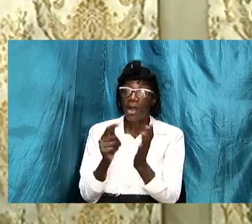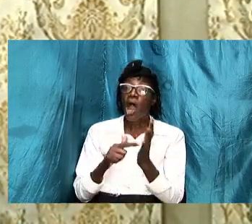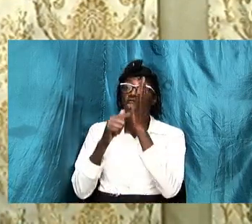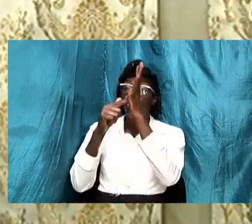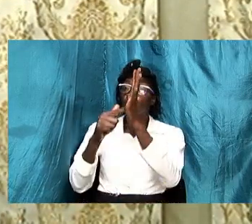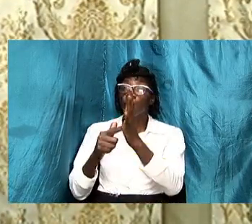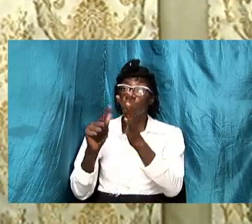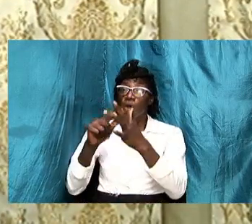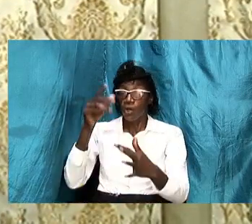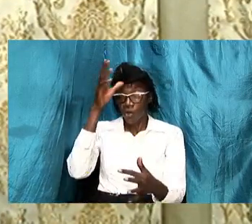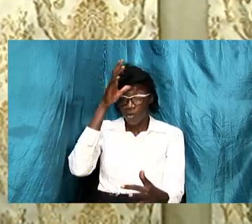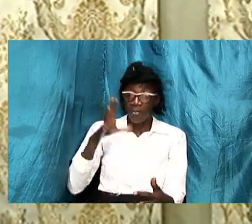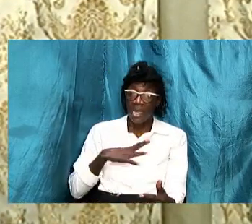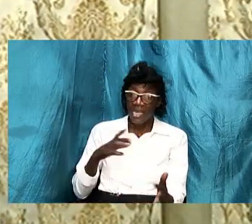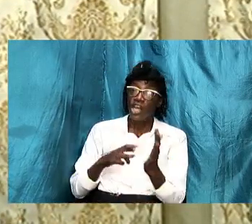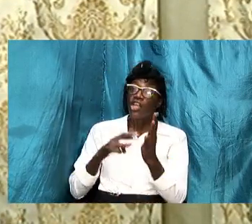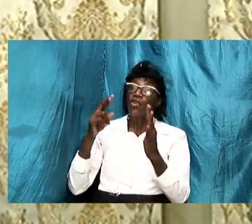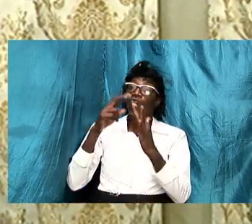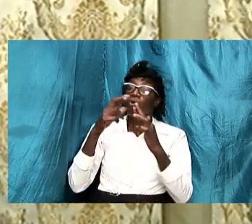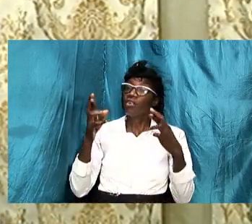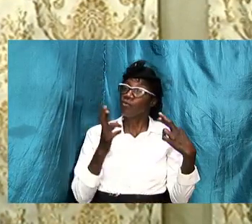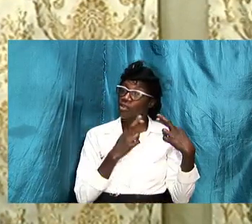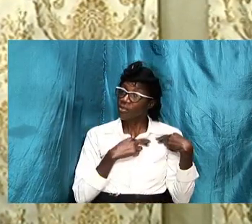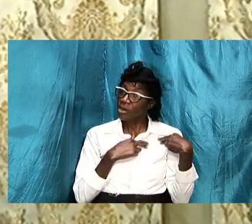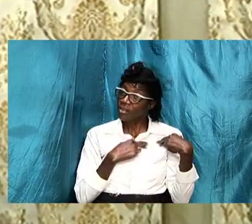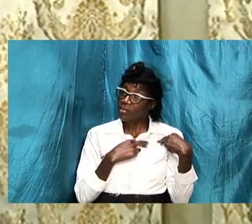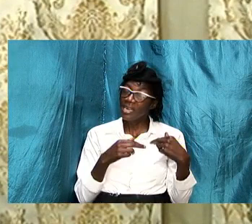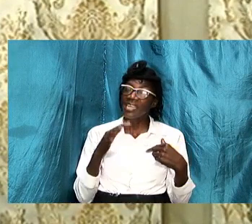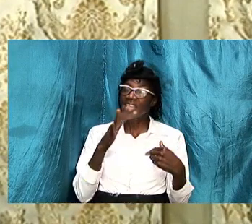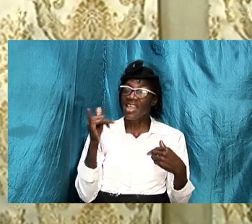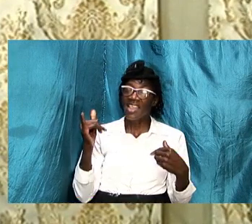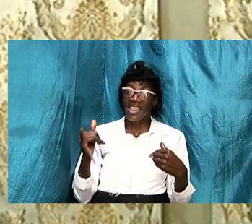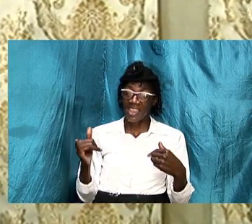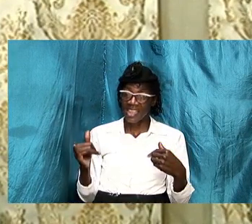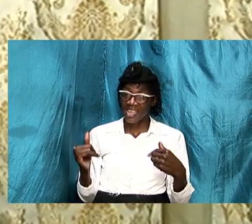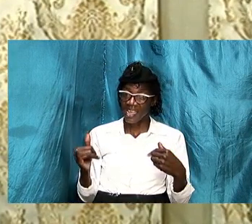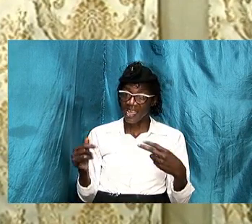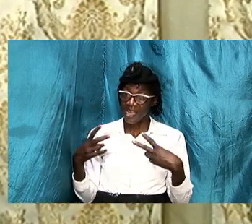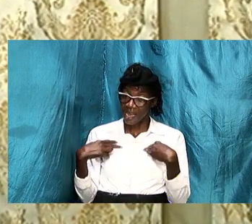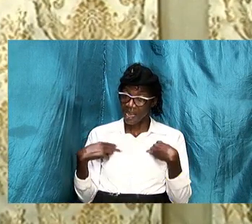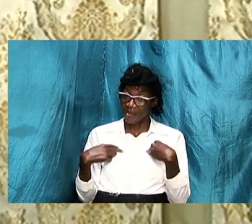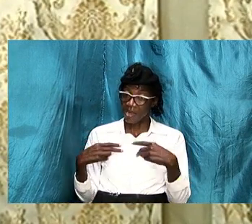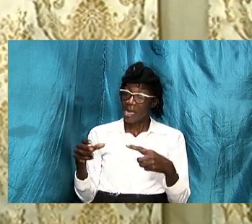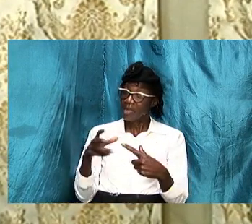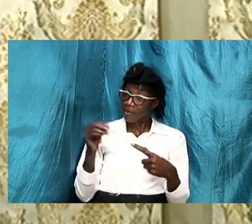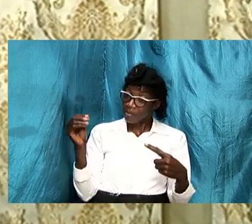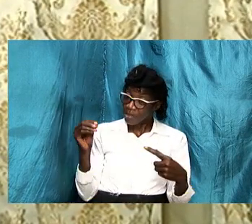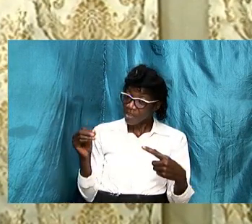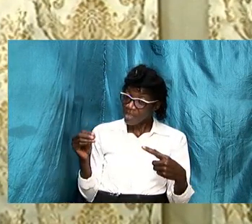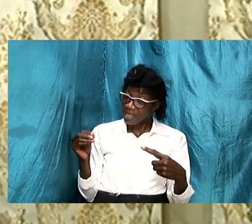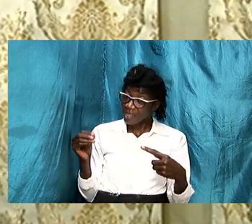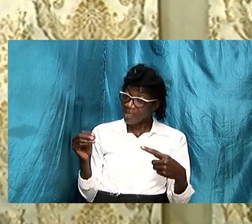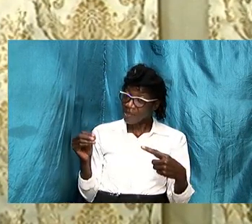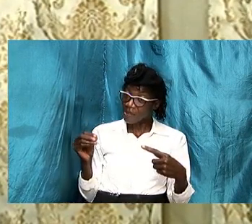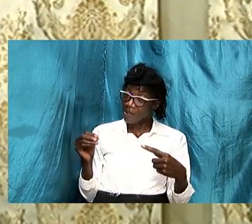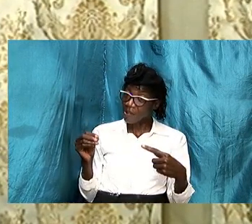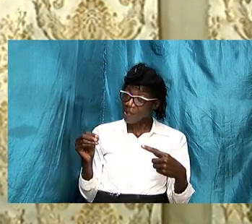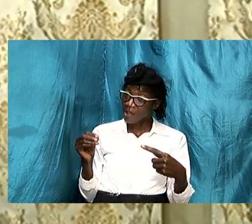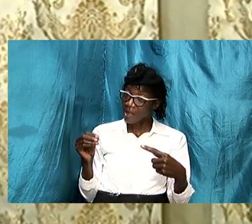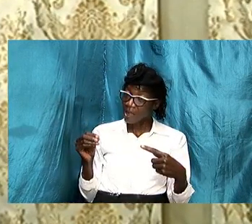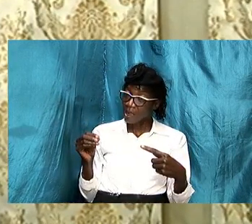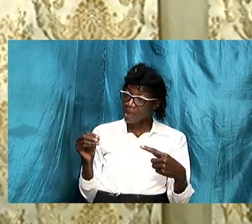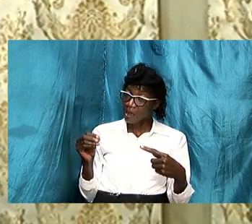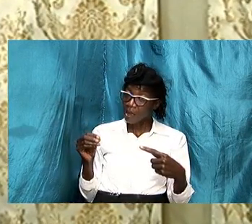the roles and the responsibilities that they have and especially as it relates to their